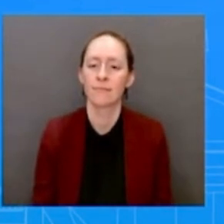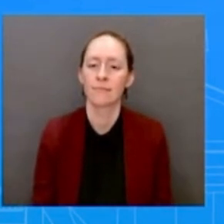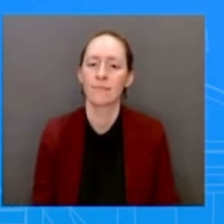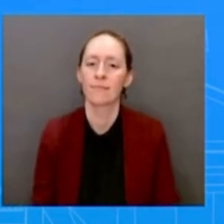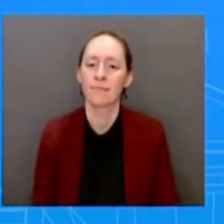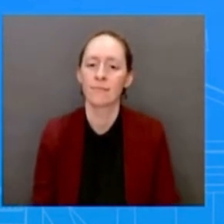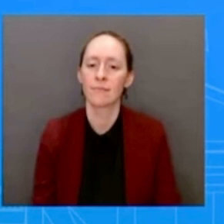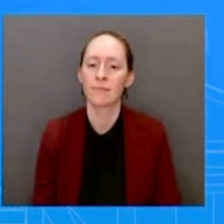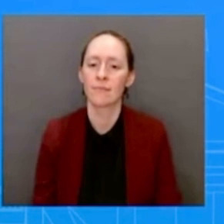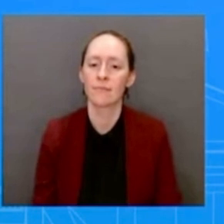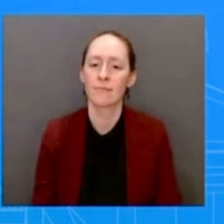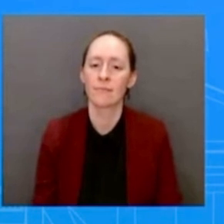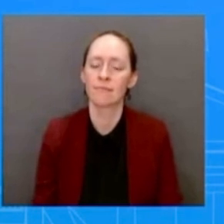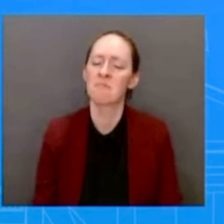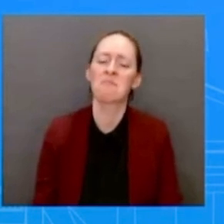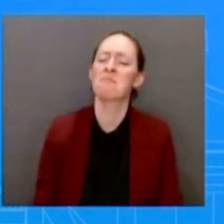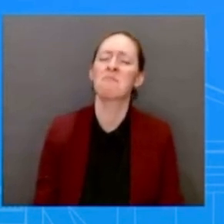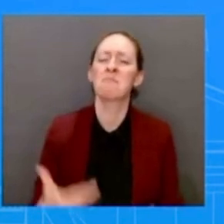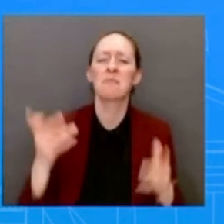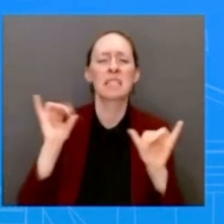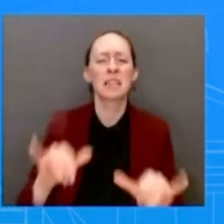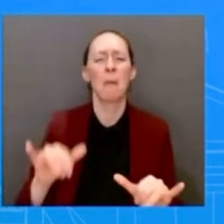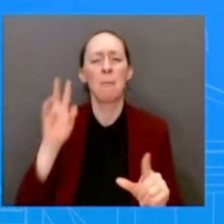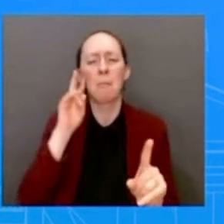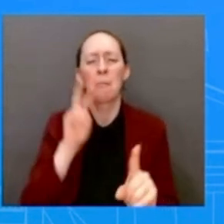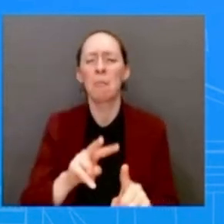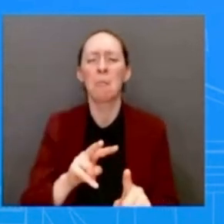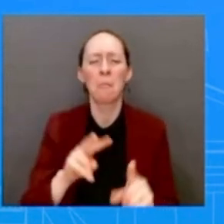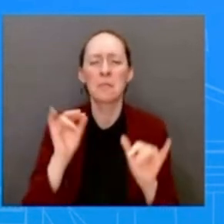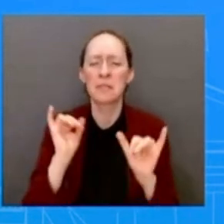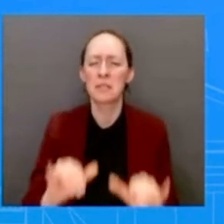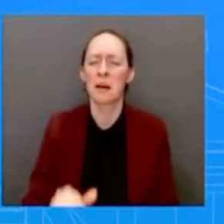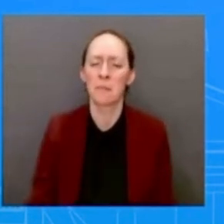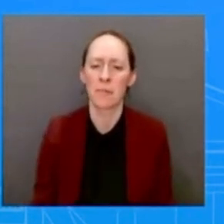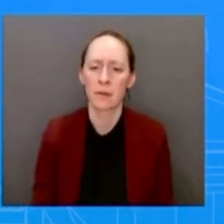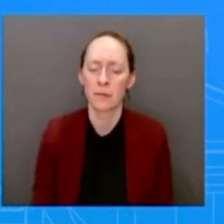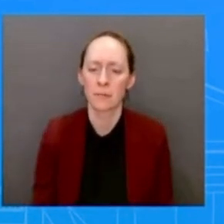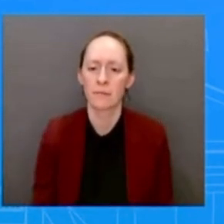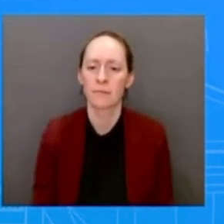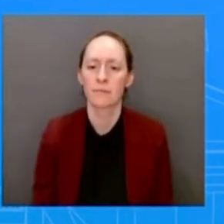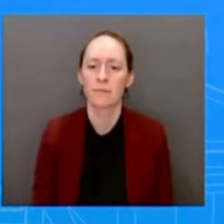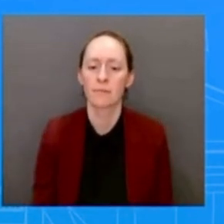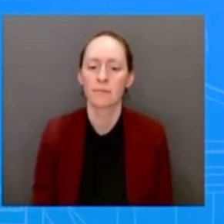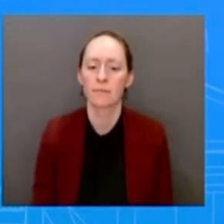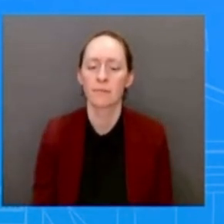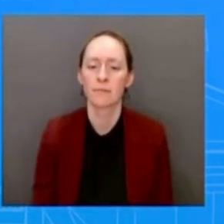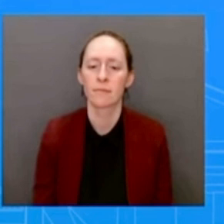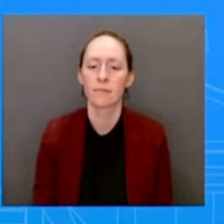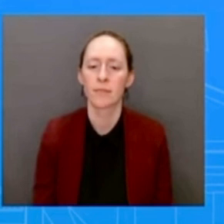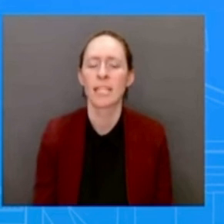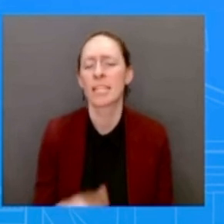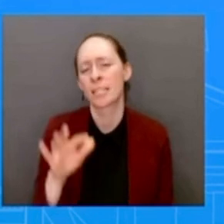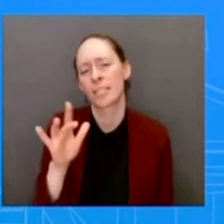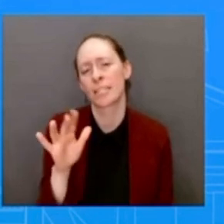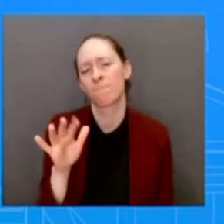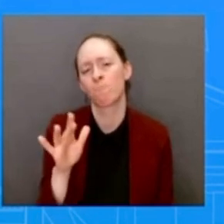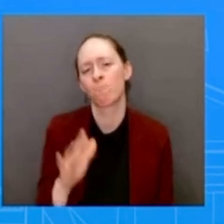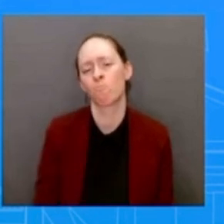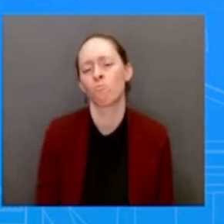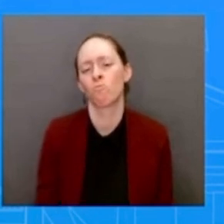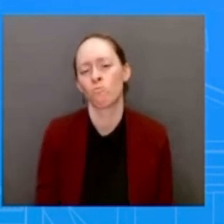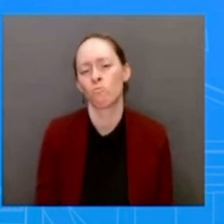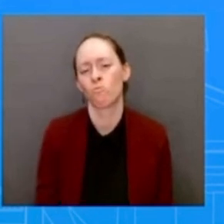SAP, the way that it's laid out, speaks to the president supporting D.C. statehood. That is